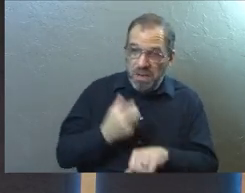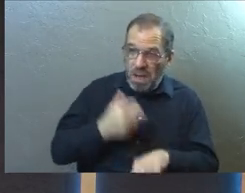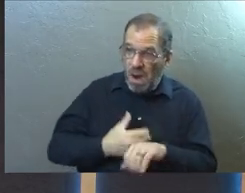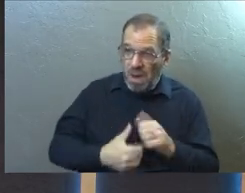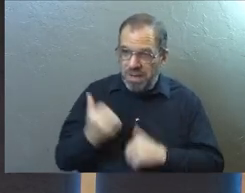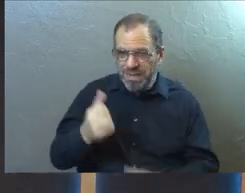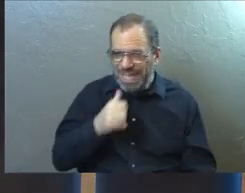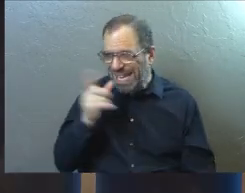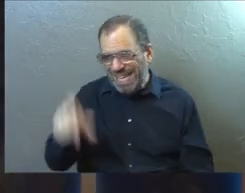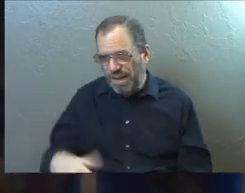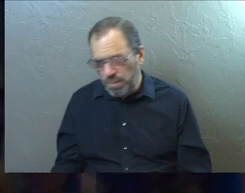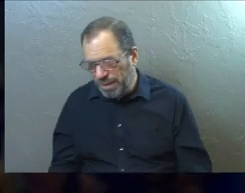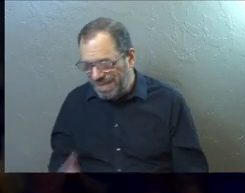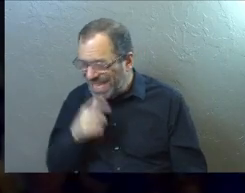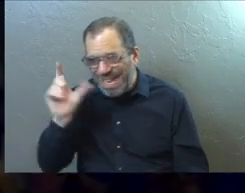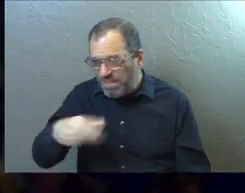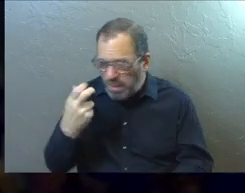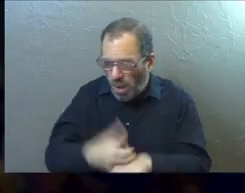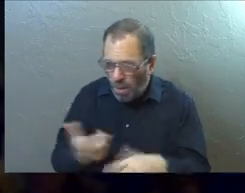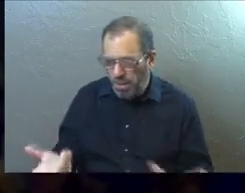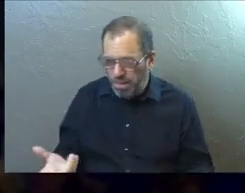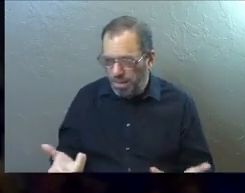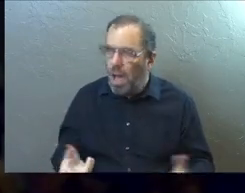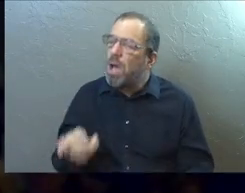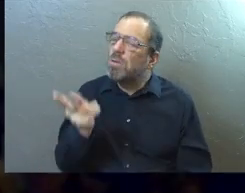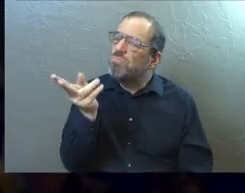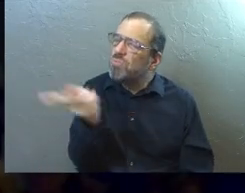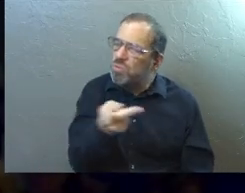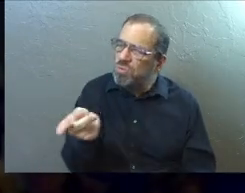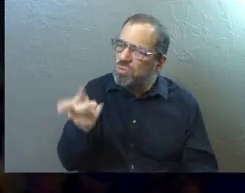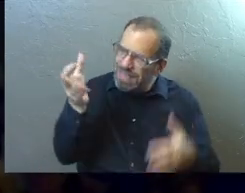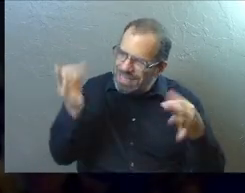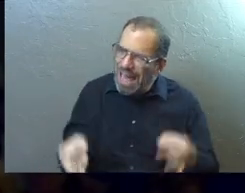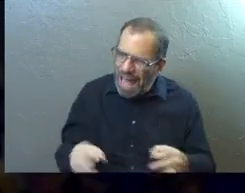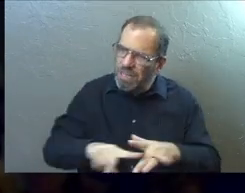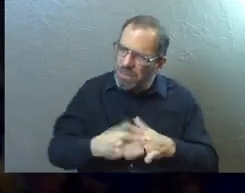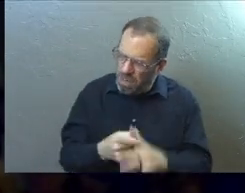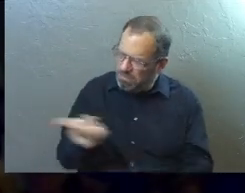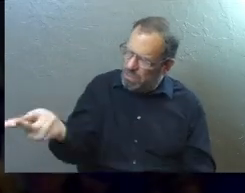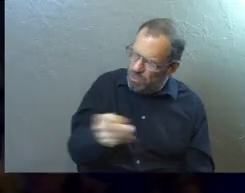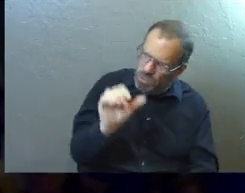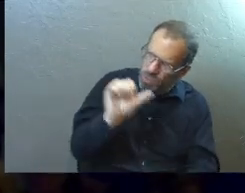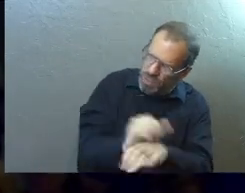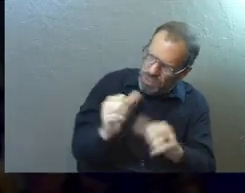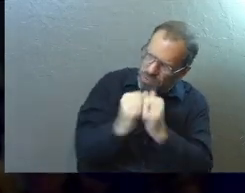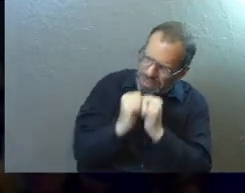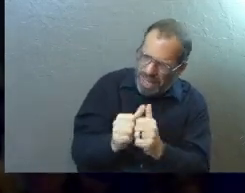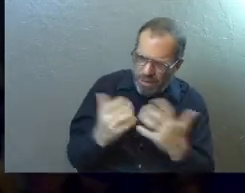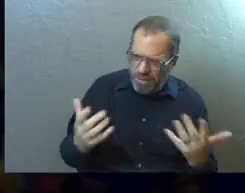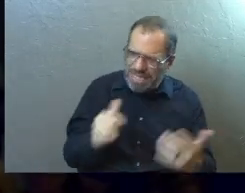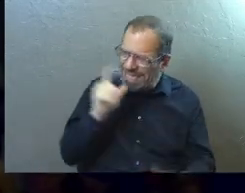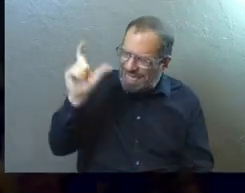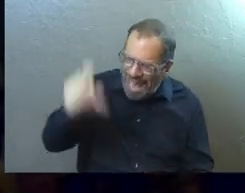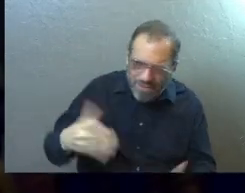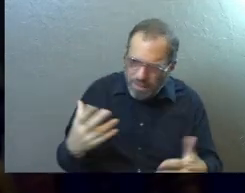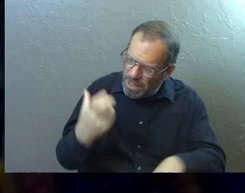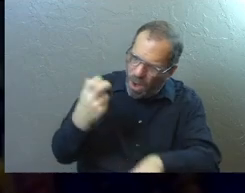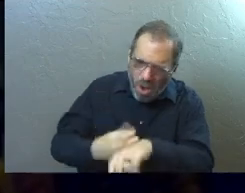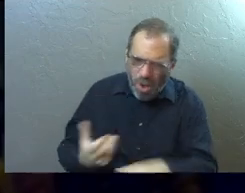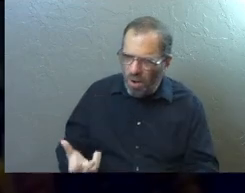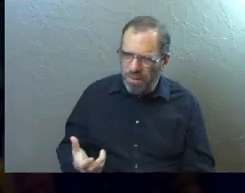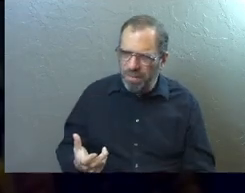but it doesn't have to be. It doesn't have to be. You guys get to come into this thing and it's you two working together. And so it doesn't have to be